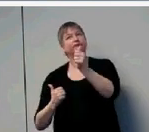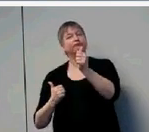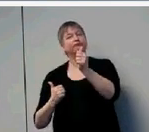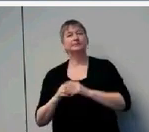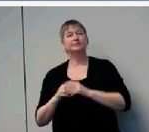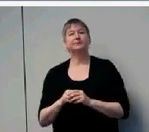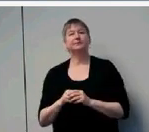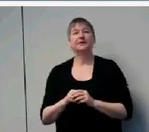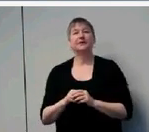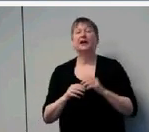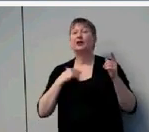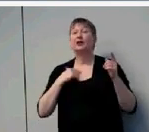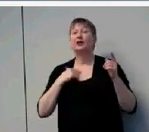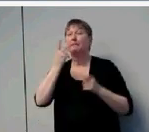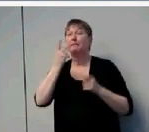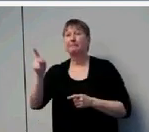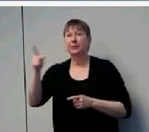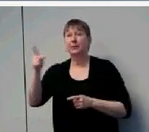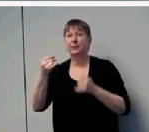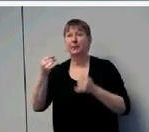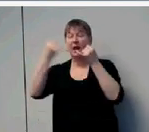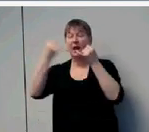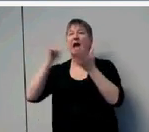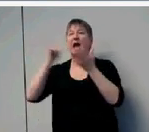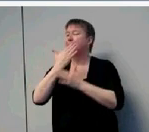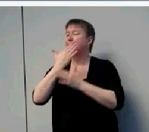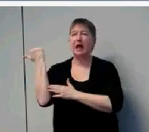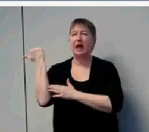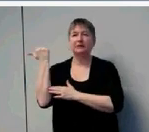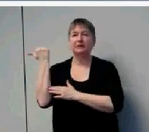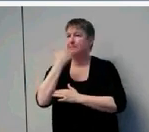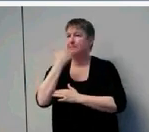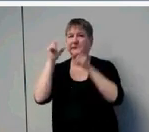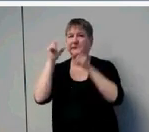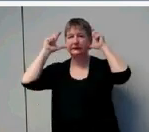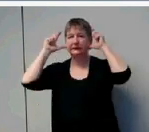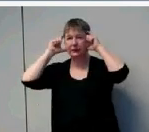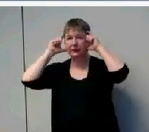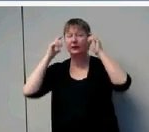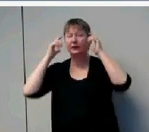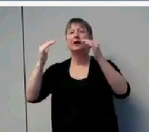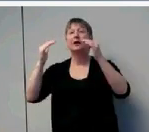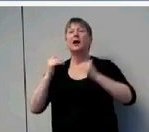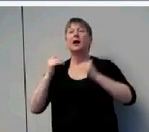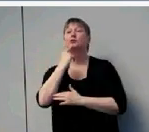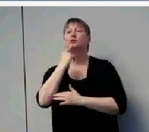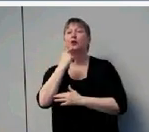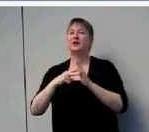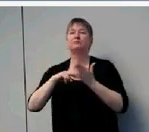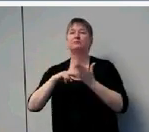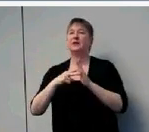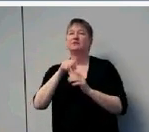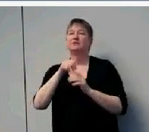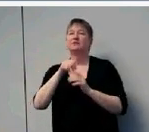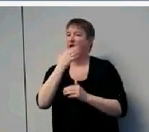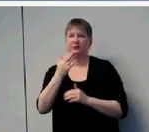the best aided audibility. These are the children who had the poorest aided audibility. And so what